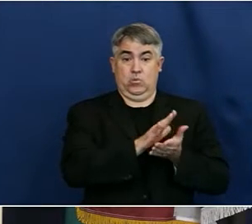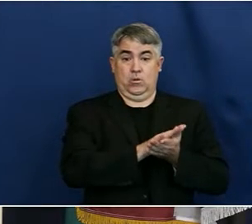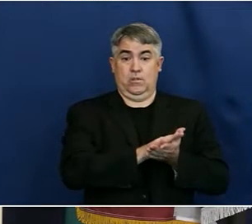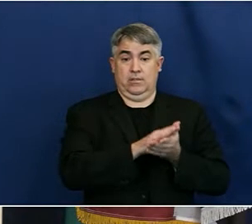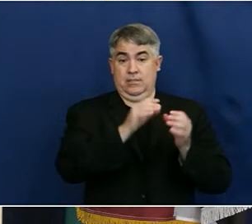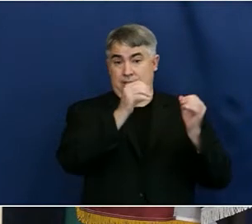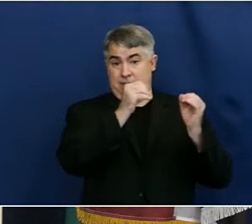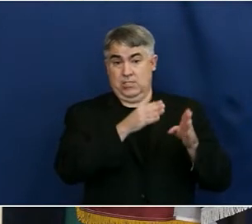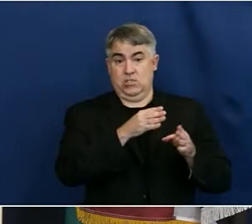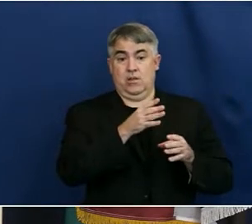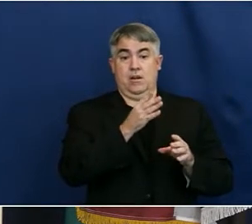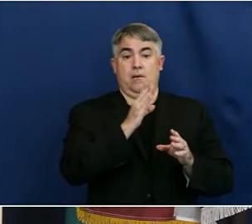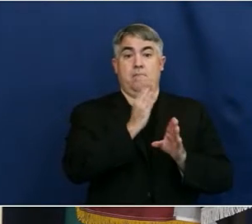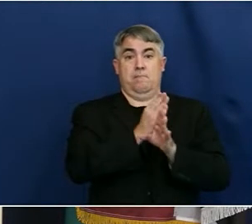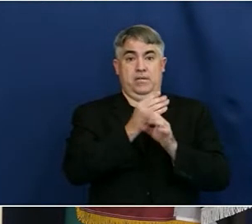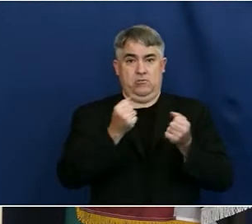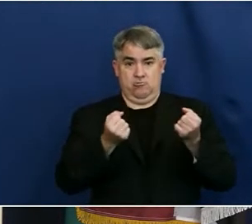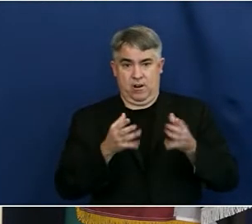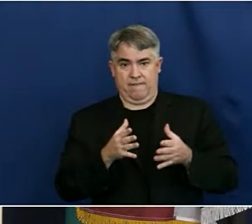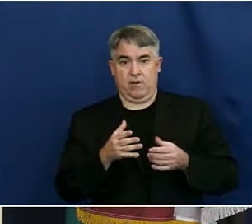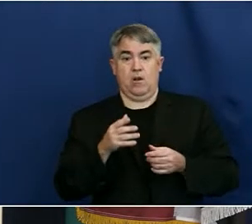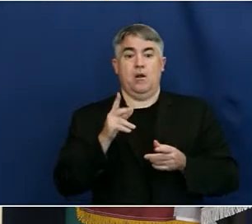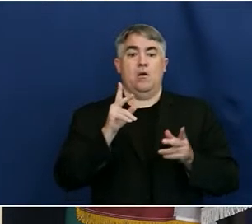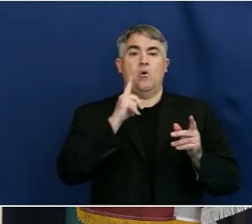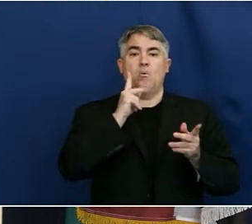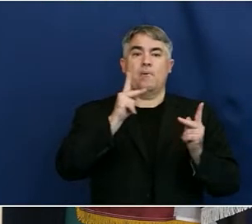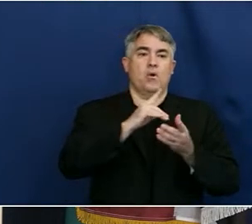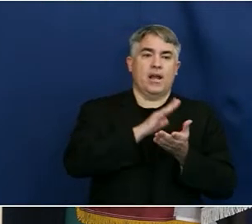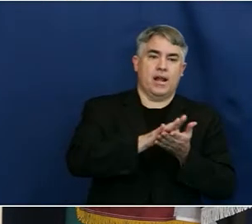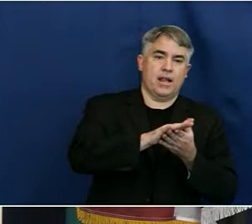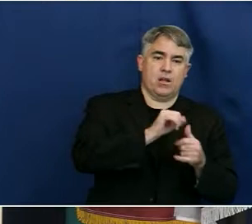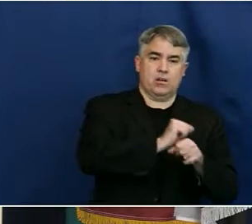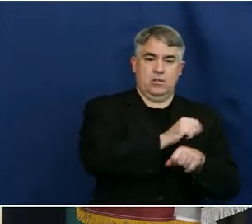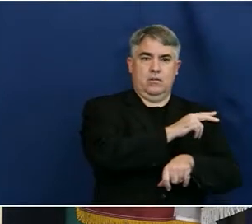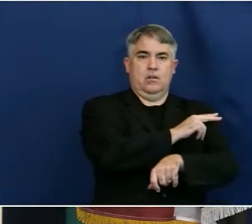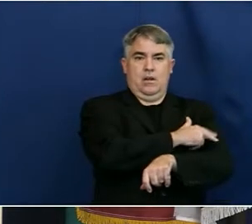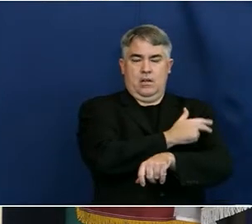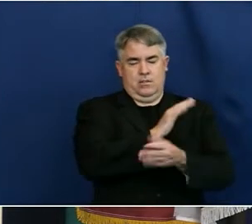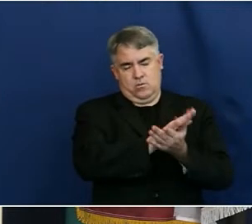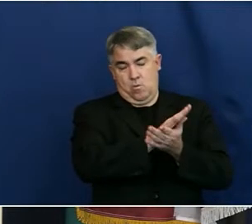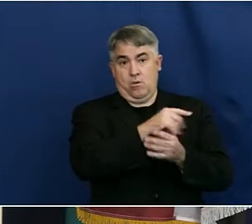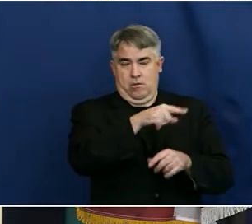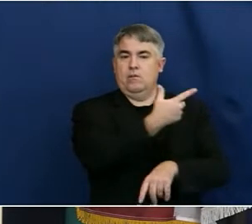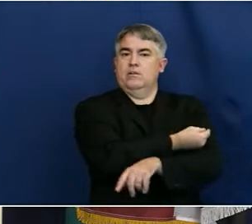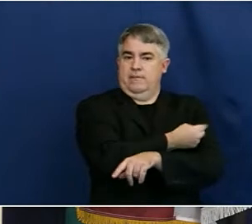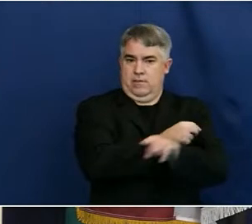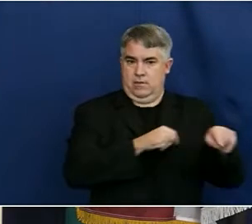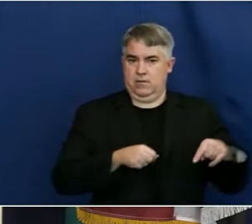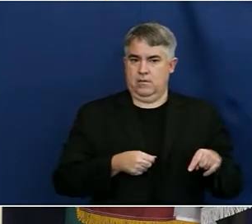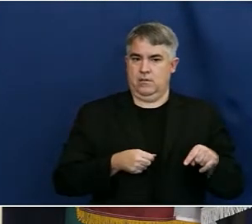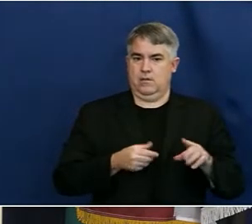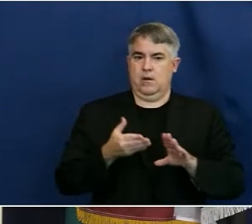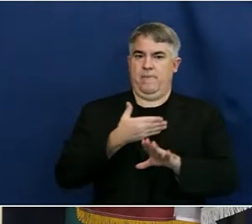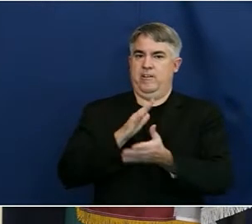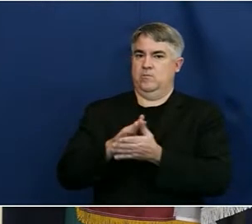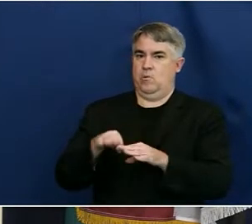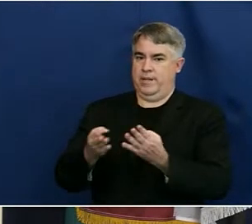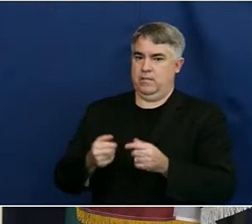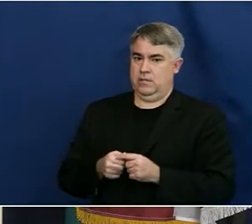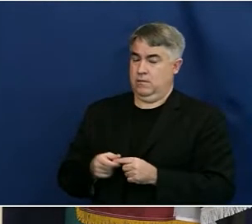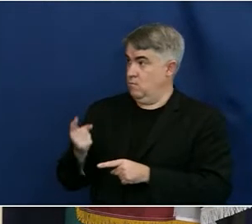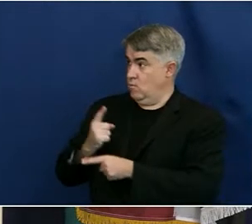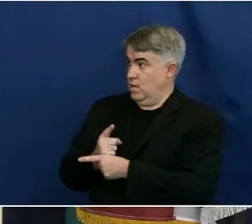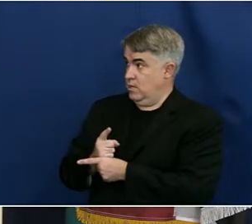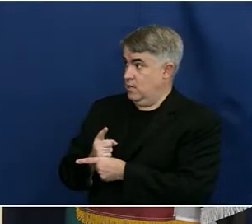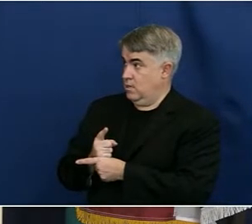to be fully vaccinated in order to open schools. Is that accurate? Do you agree with that? You would you would have to ask Richard that